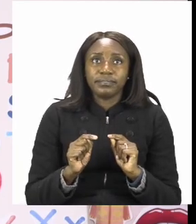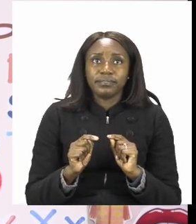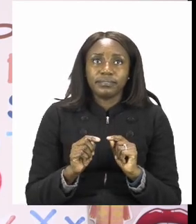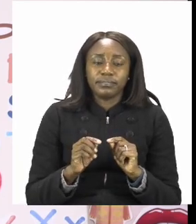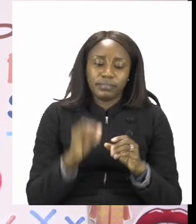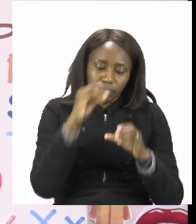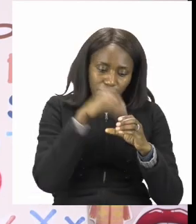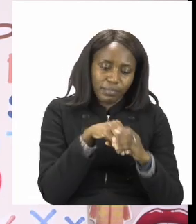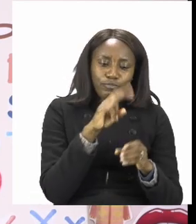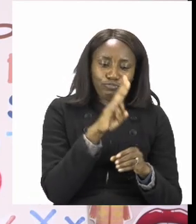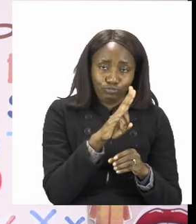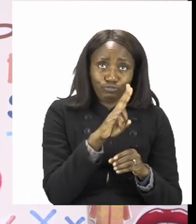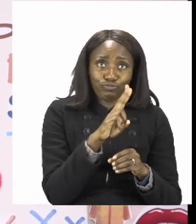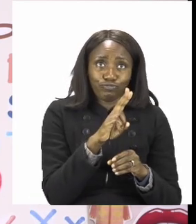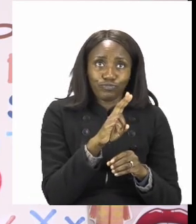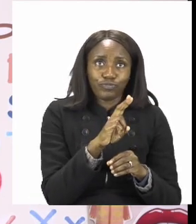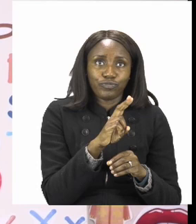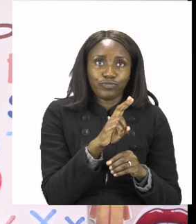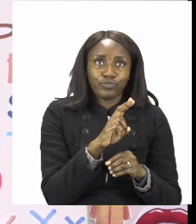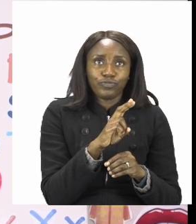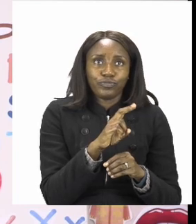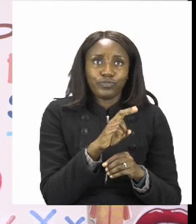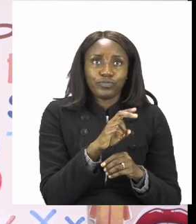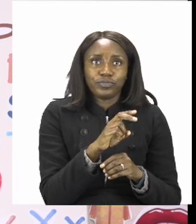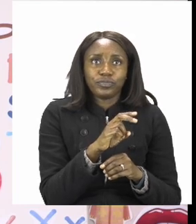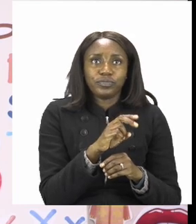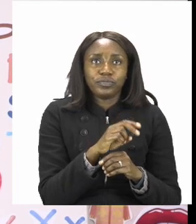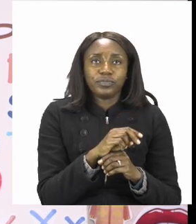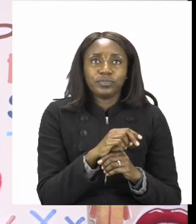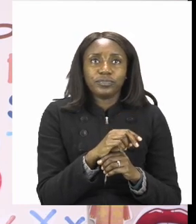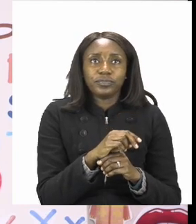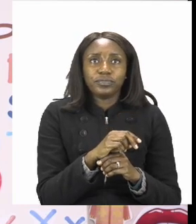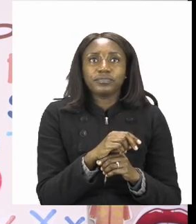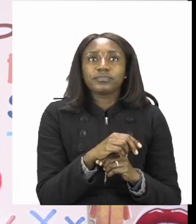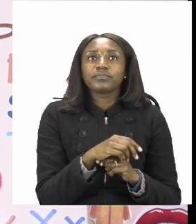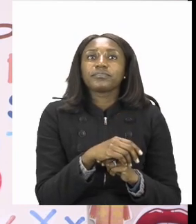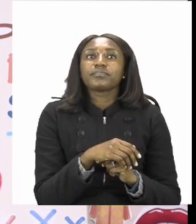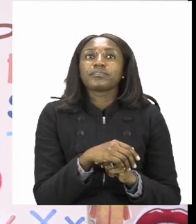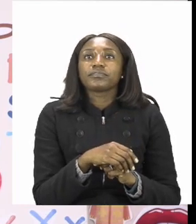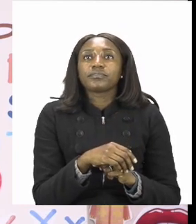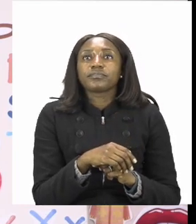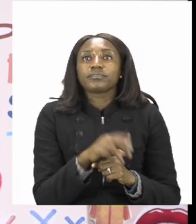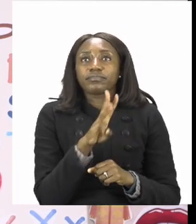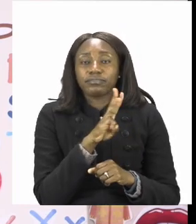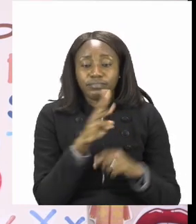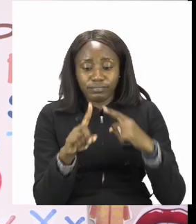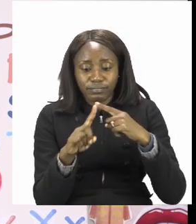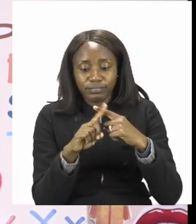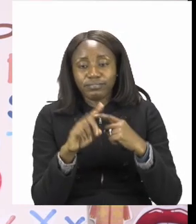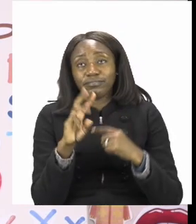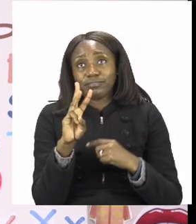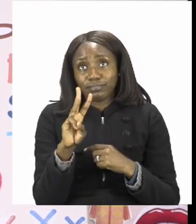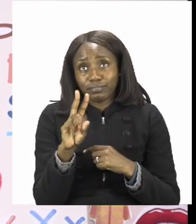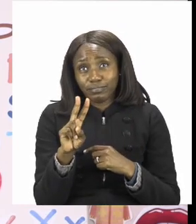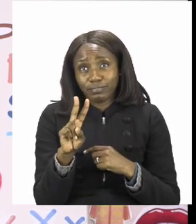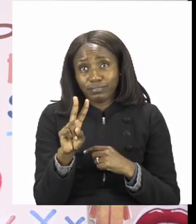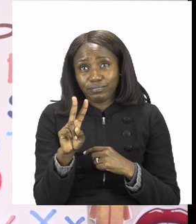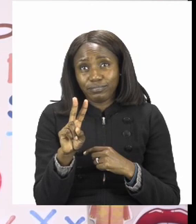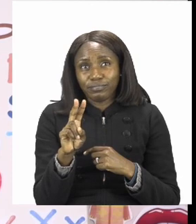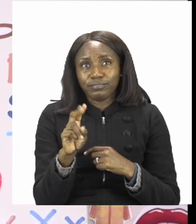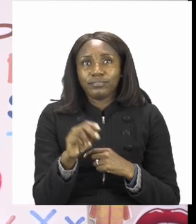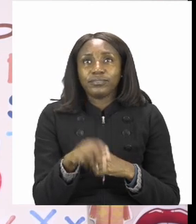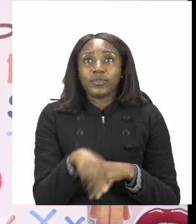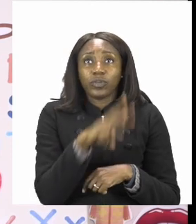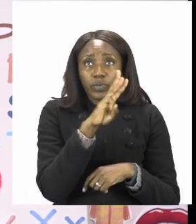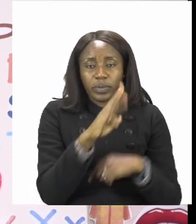two in each group. Remember three times two also means three groups of